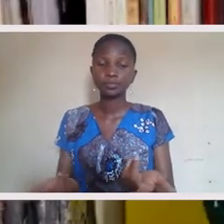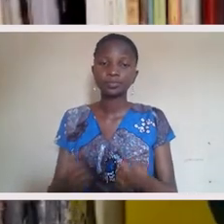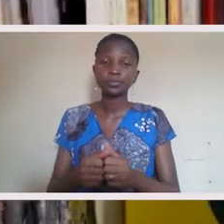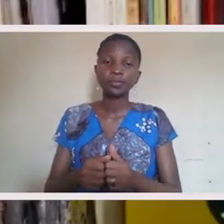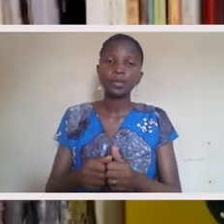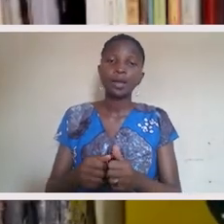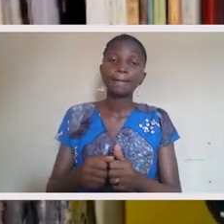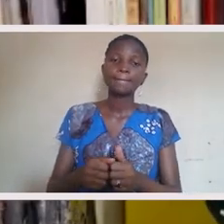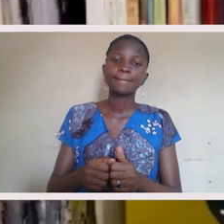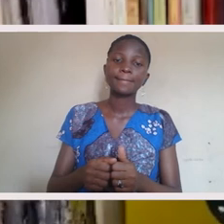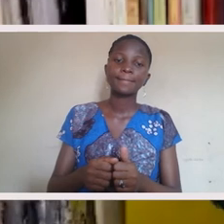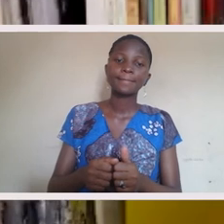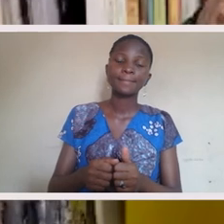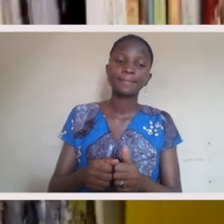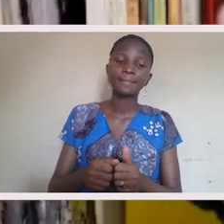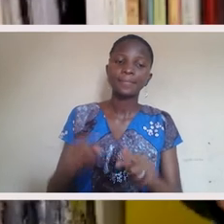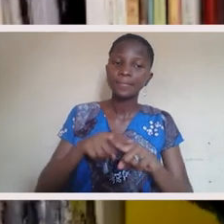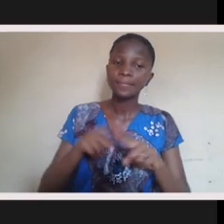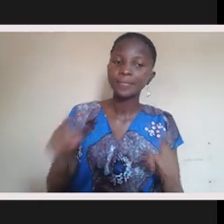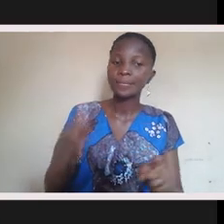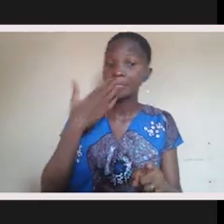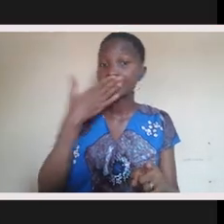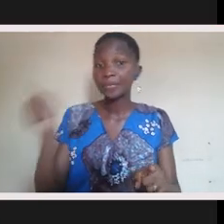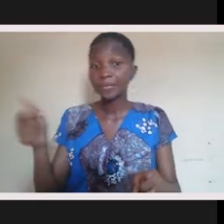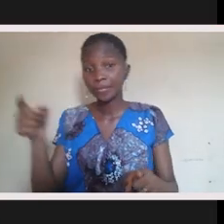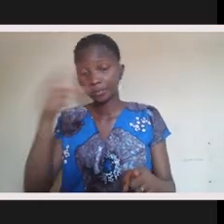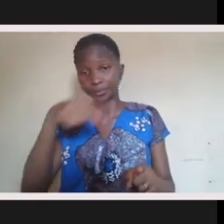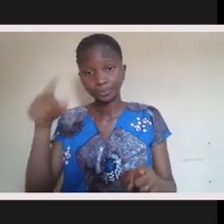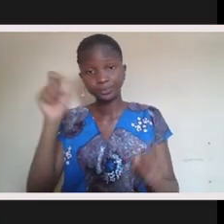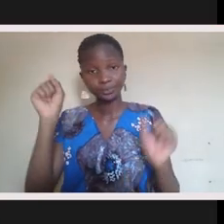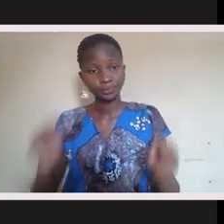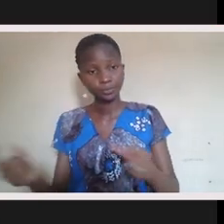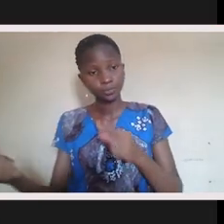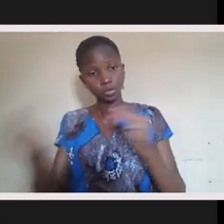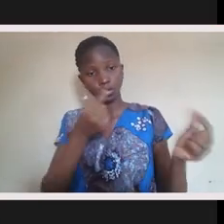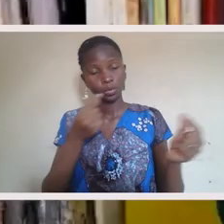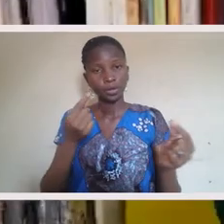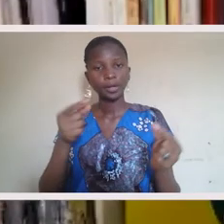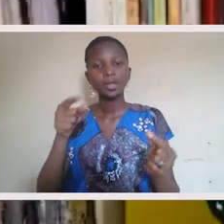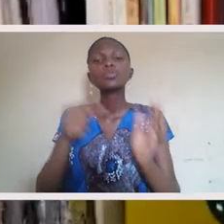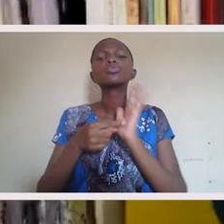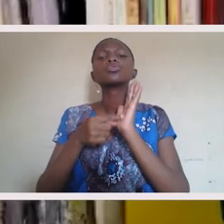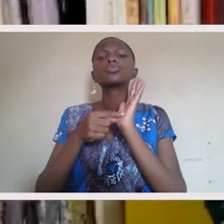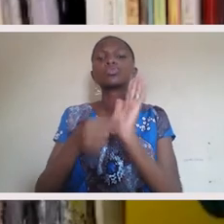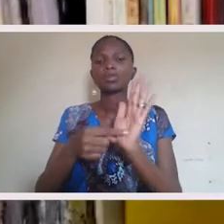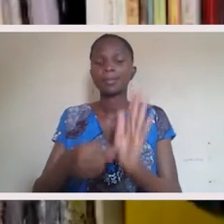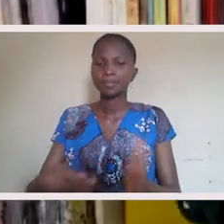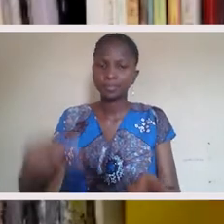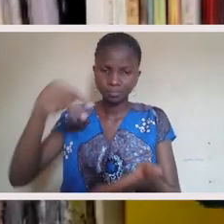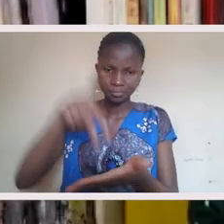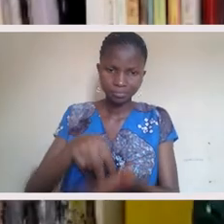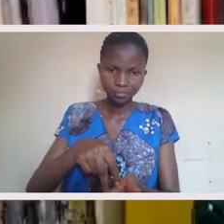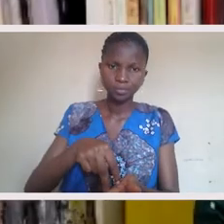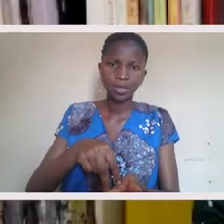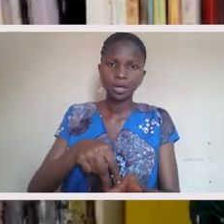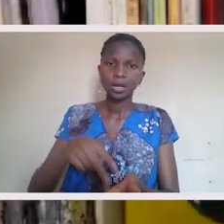way. Although good and bad are binary that come from somewhere, right? But the best that you all can do that I all can do is to show